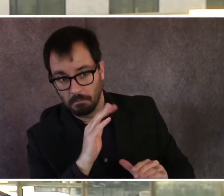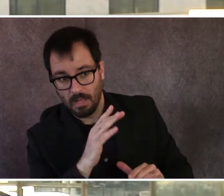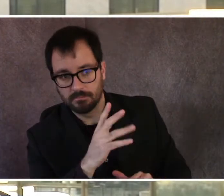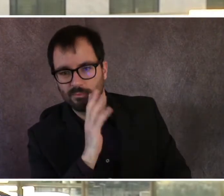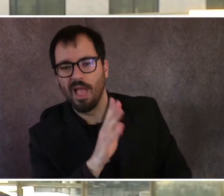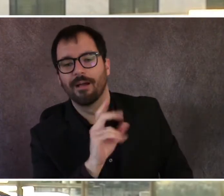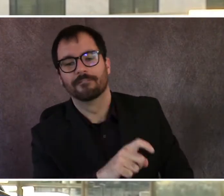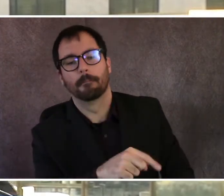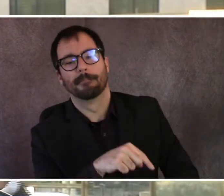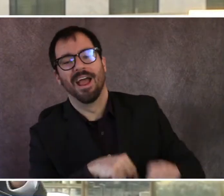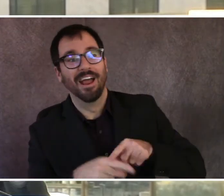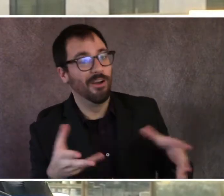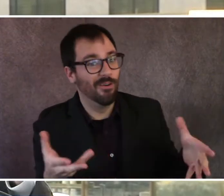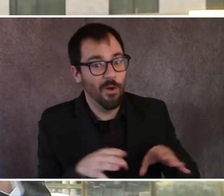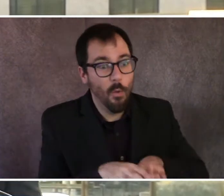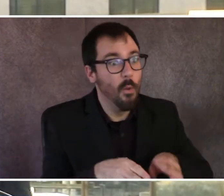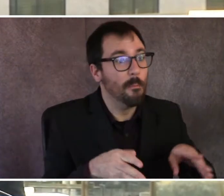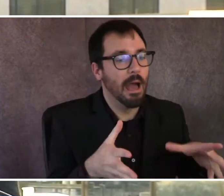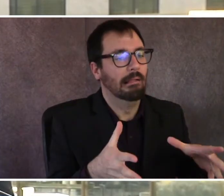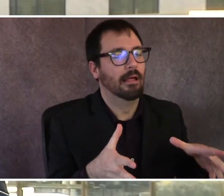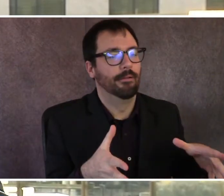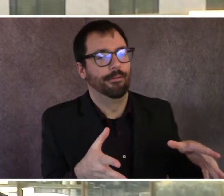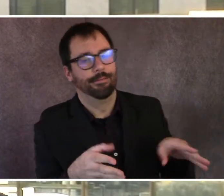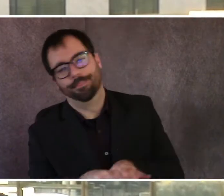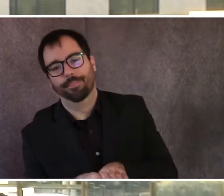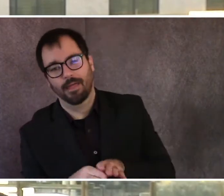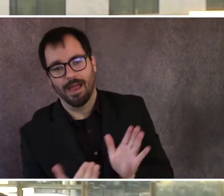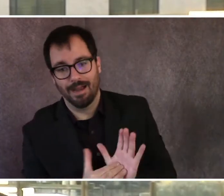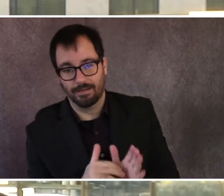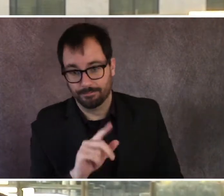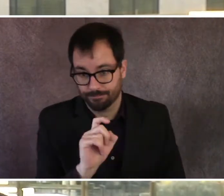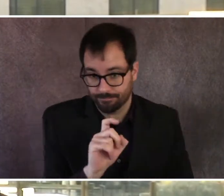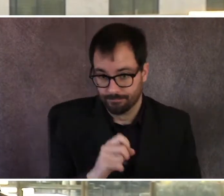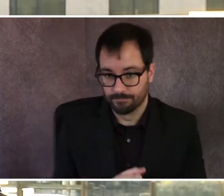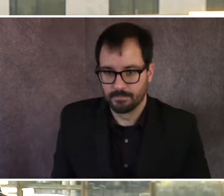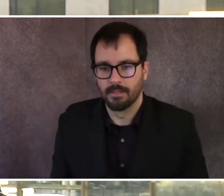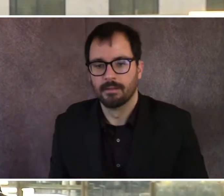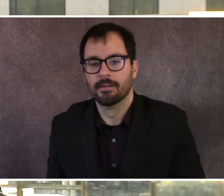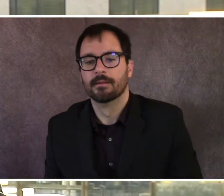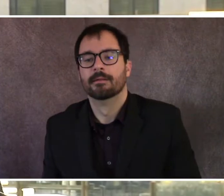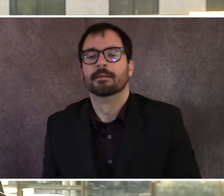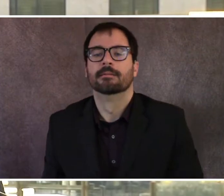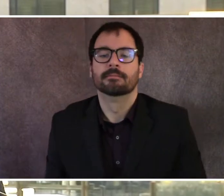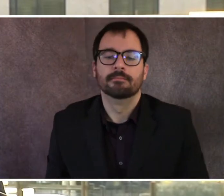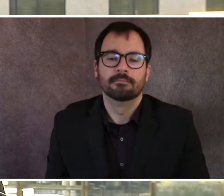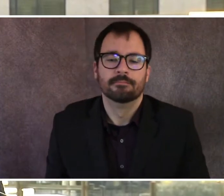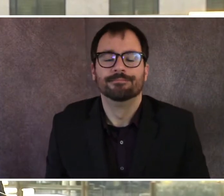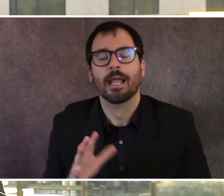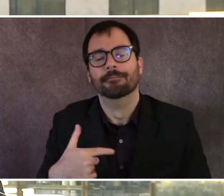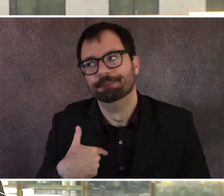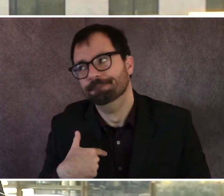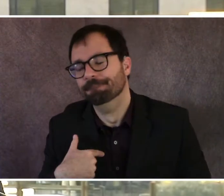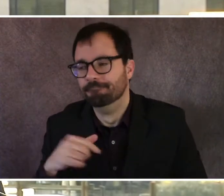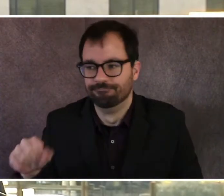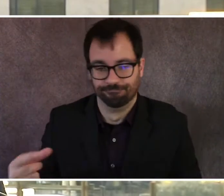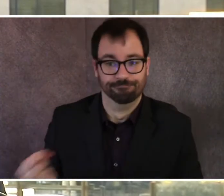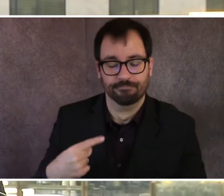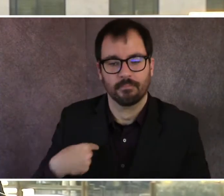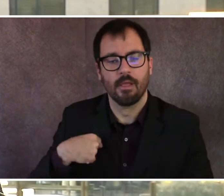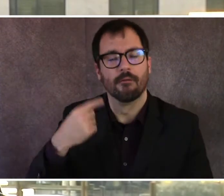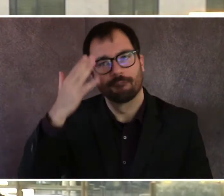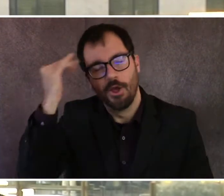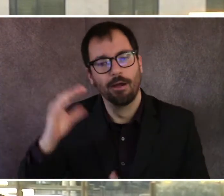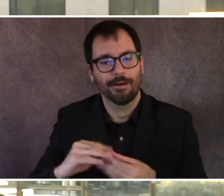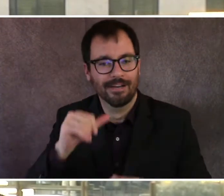question is, do we anticipate having to take any further